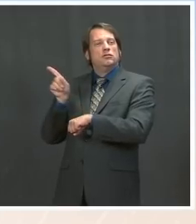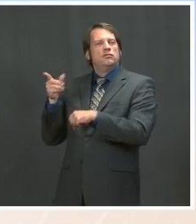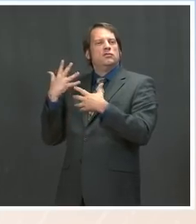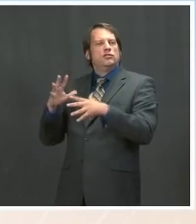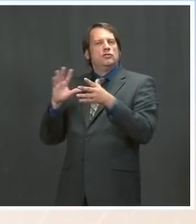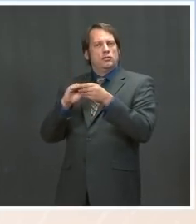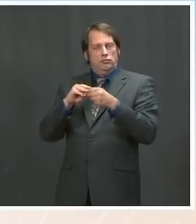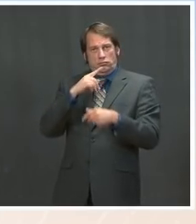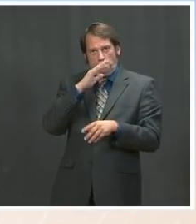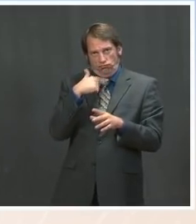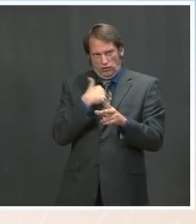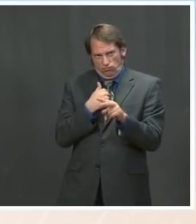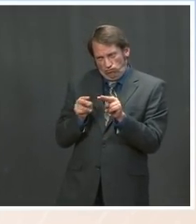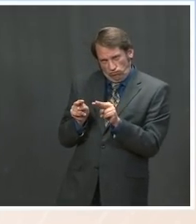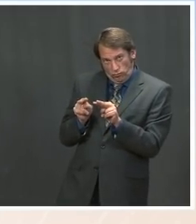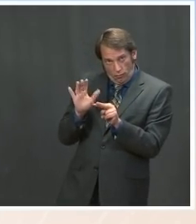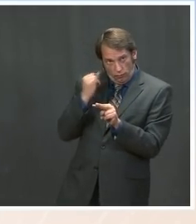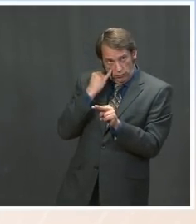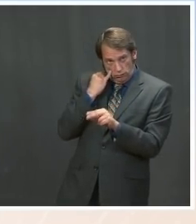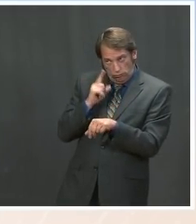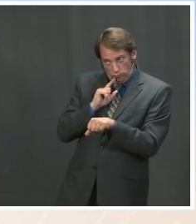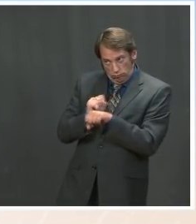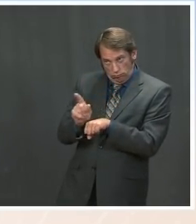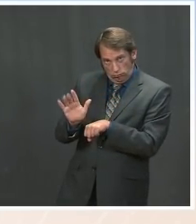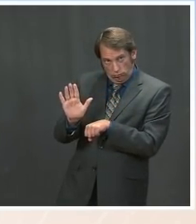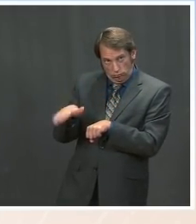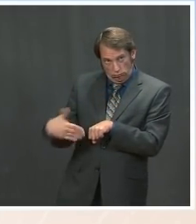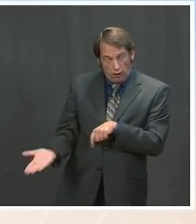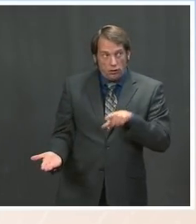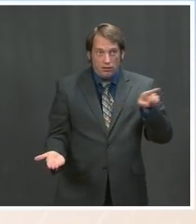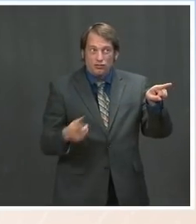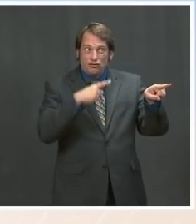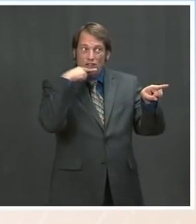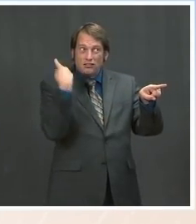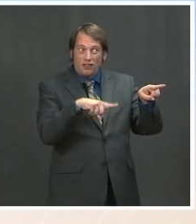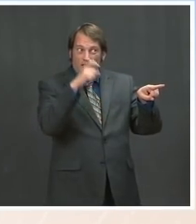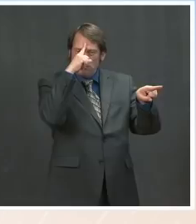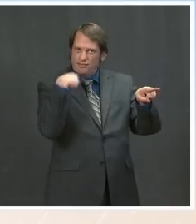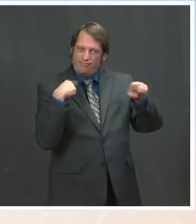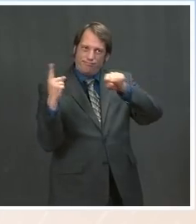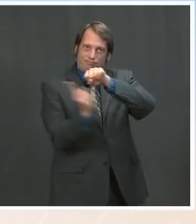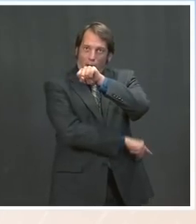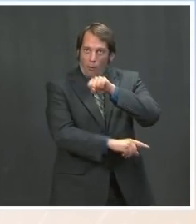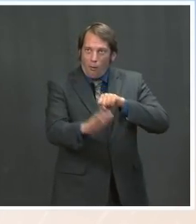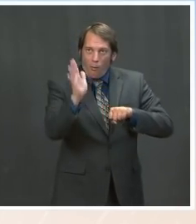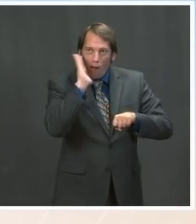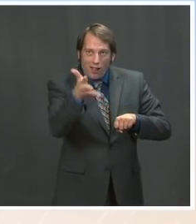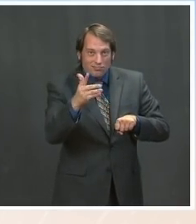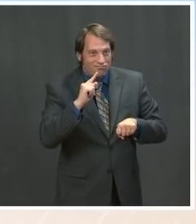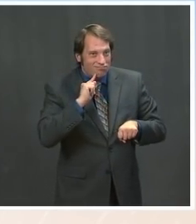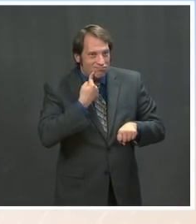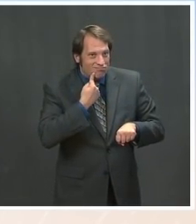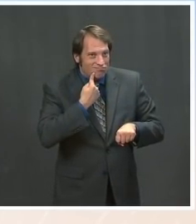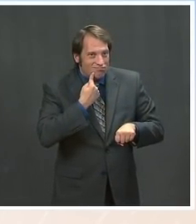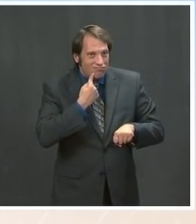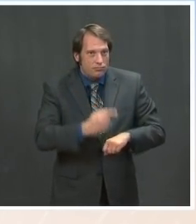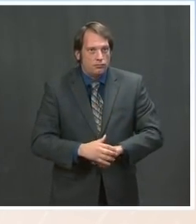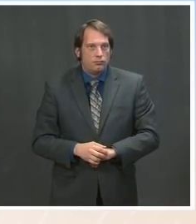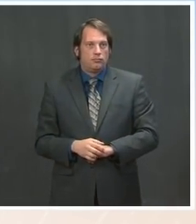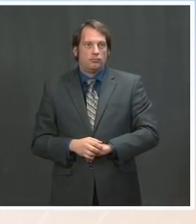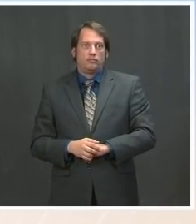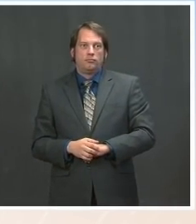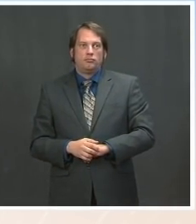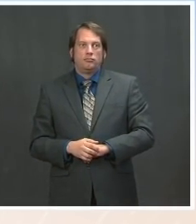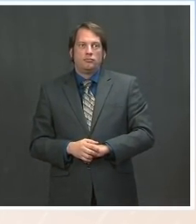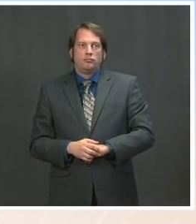there will be consequences to the Russian community. And we reserve those options. But in the interim, our objective is, of course, continuing to call for,